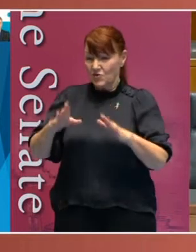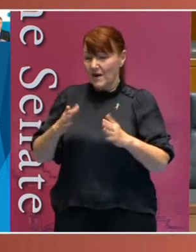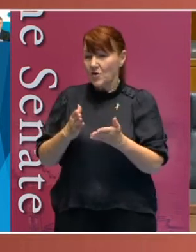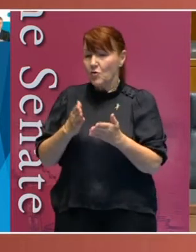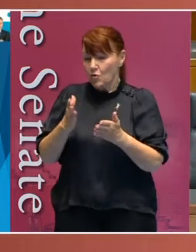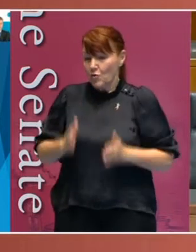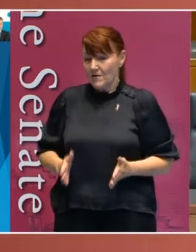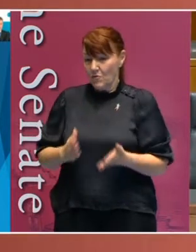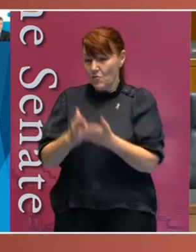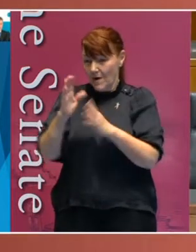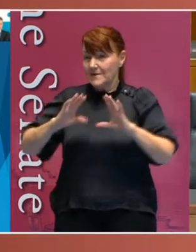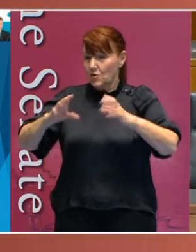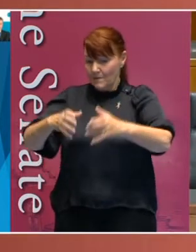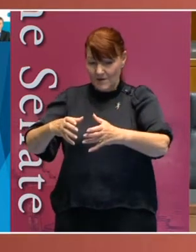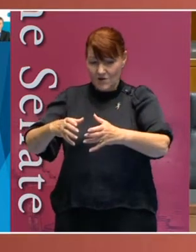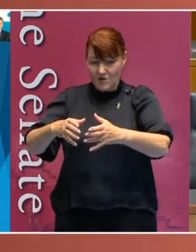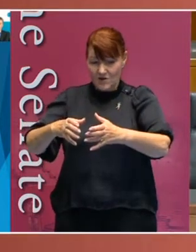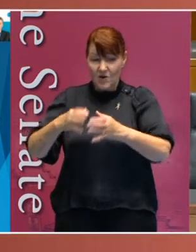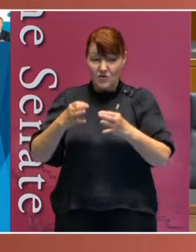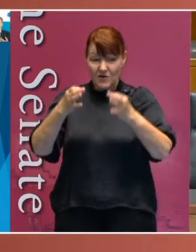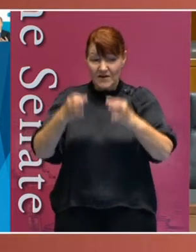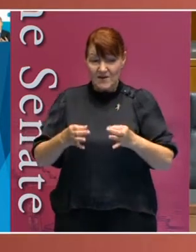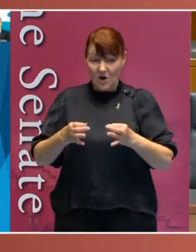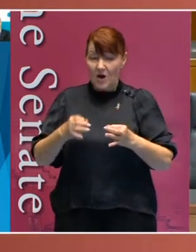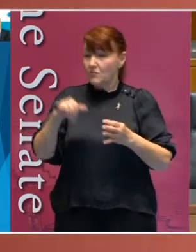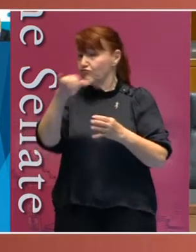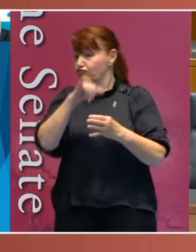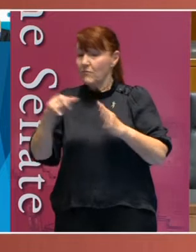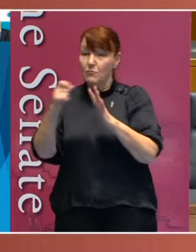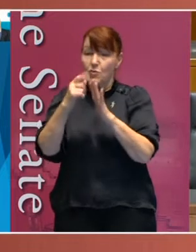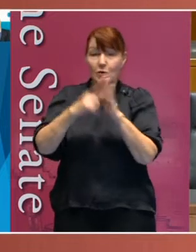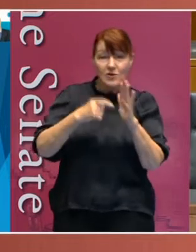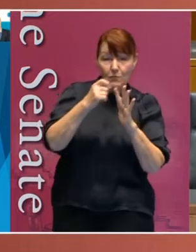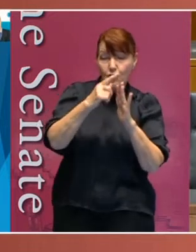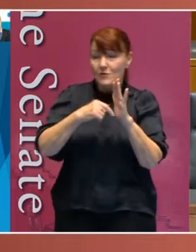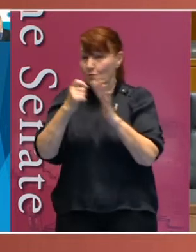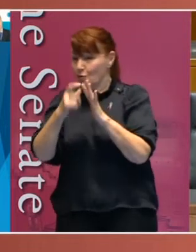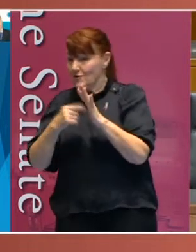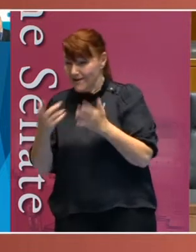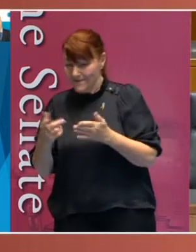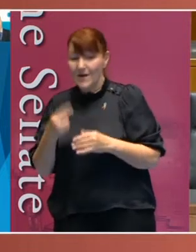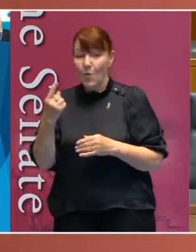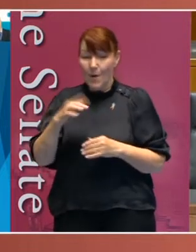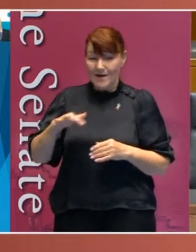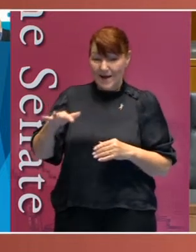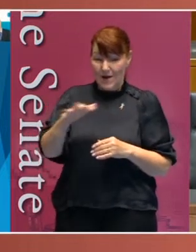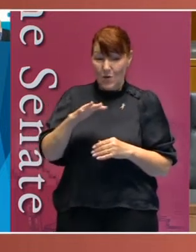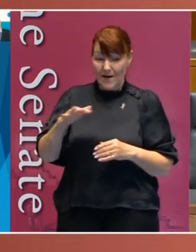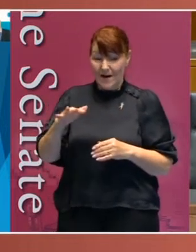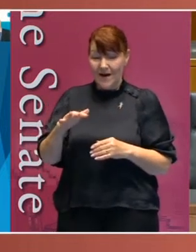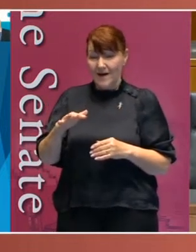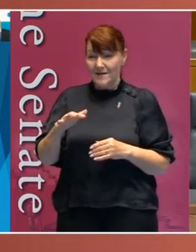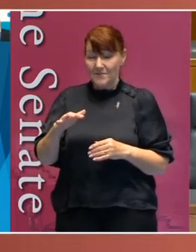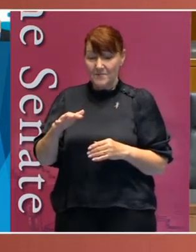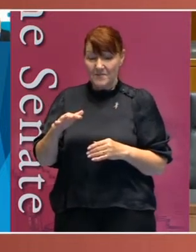is to decide upon projects. And one of the areas that I